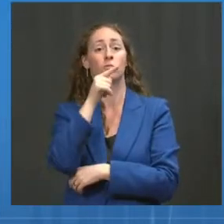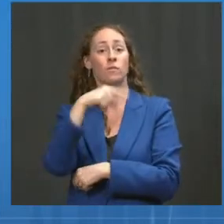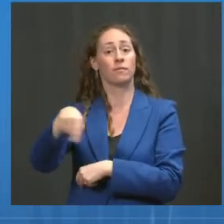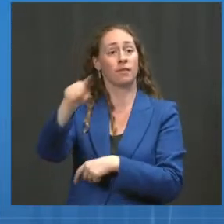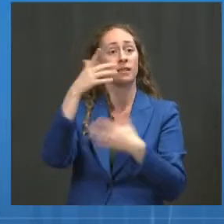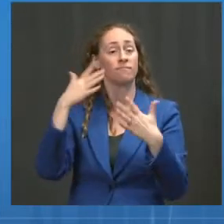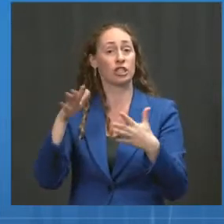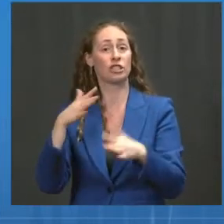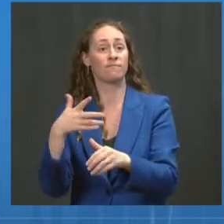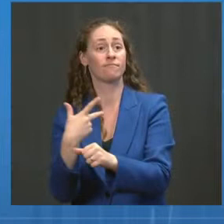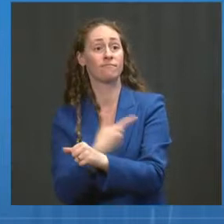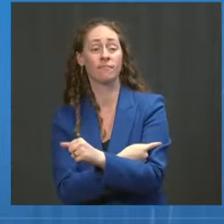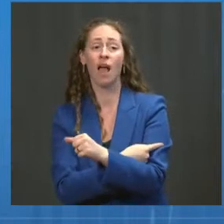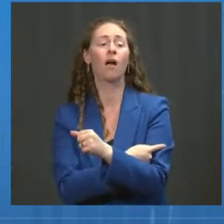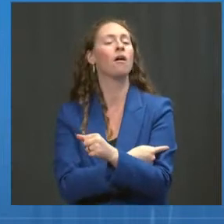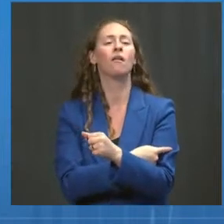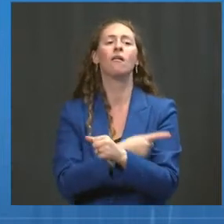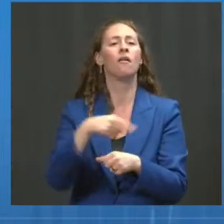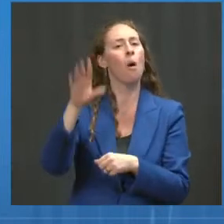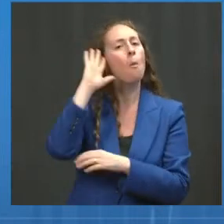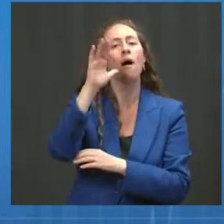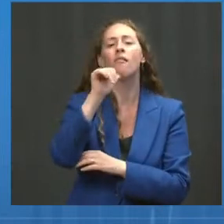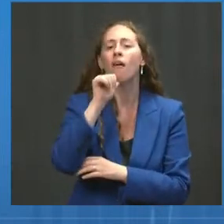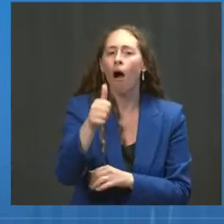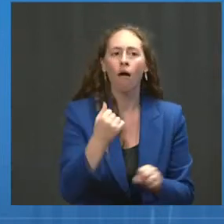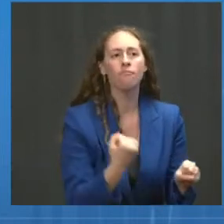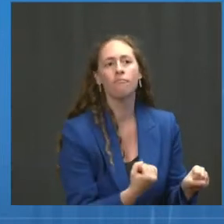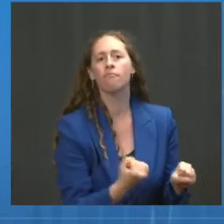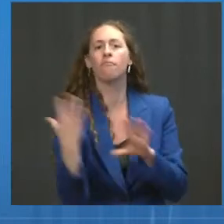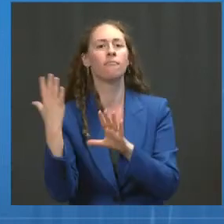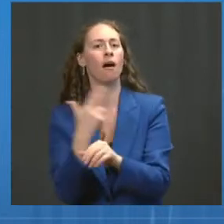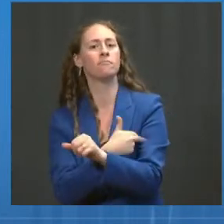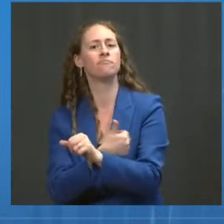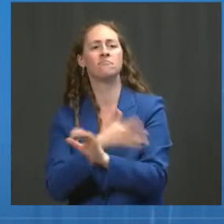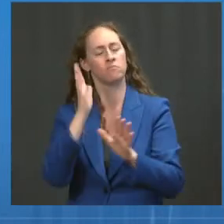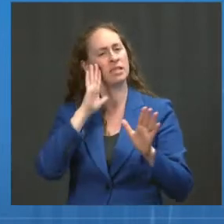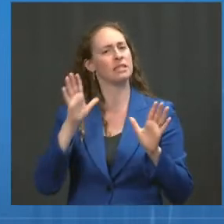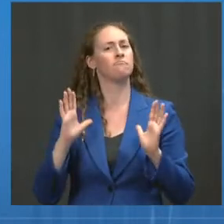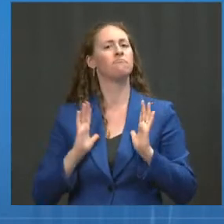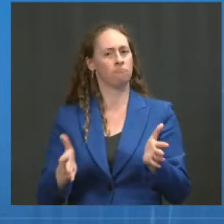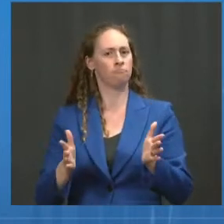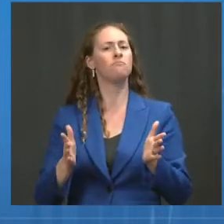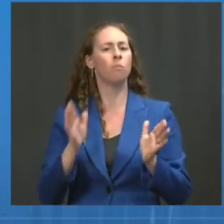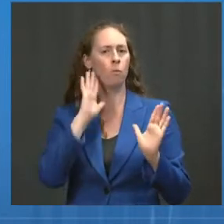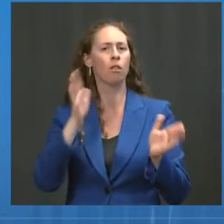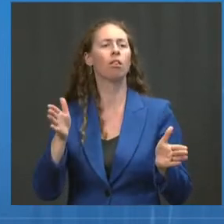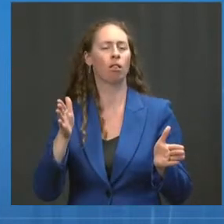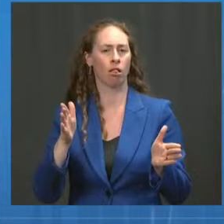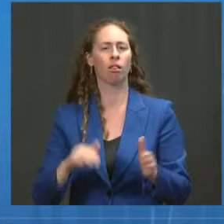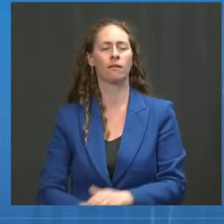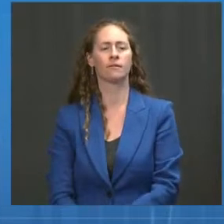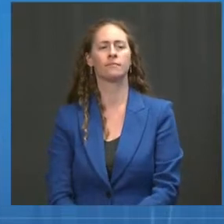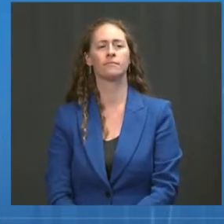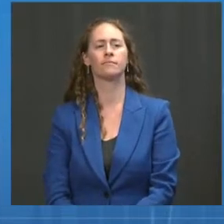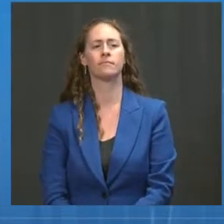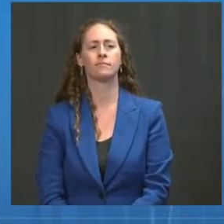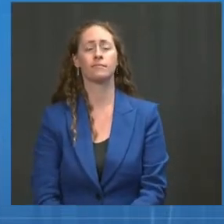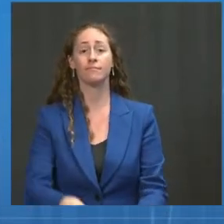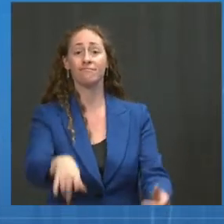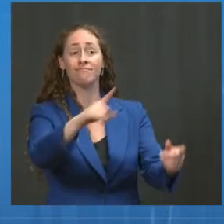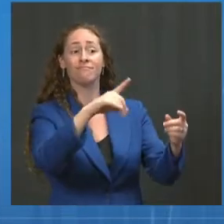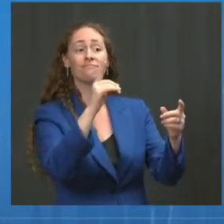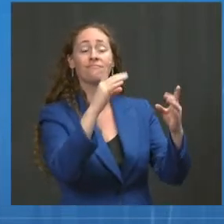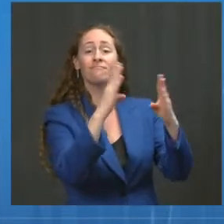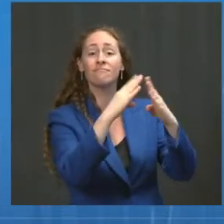Getting vaccinated can save your life. In areas with low vaccination coverage, we continue to hear far too many